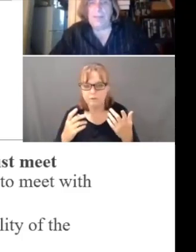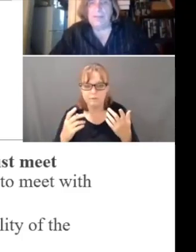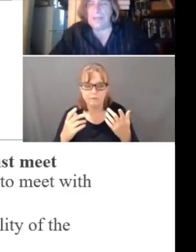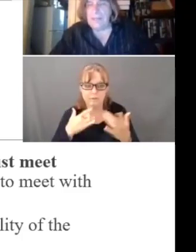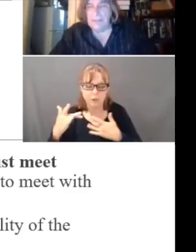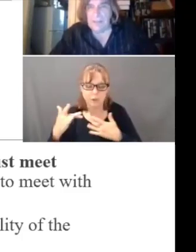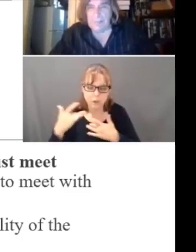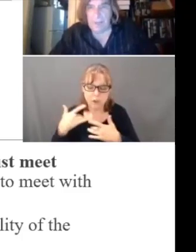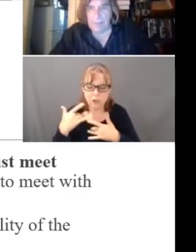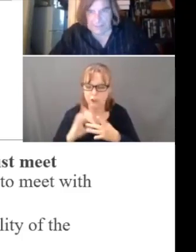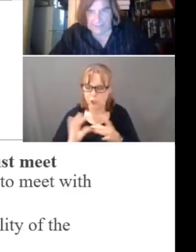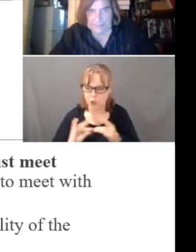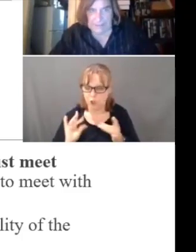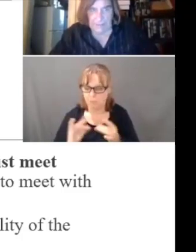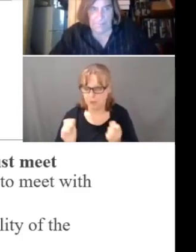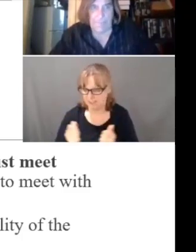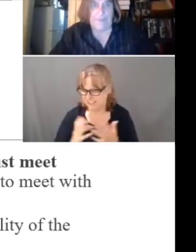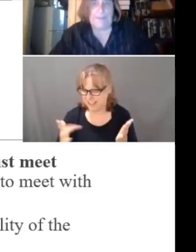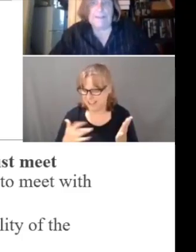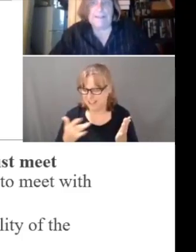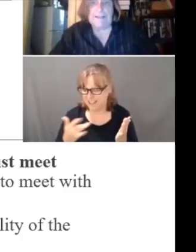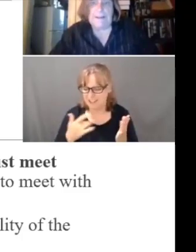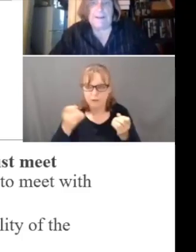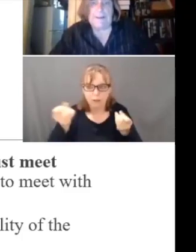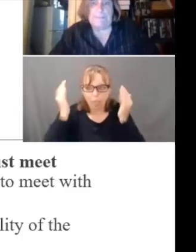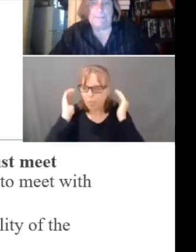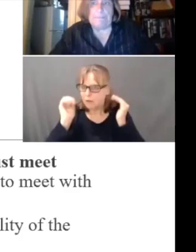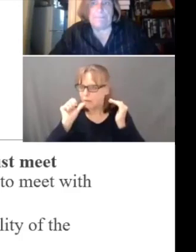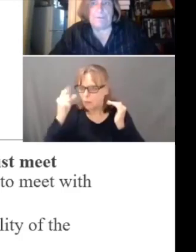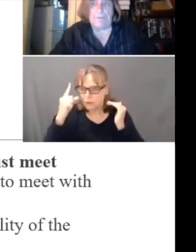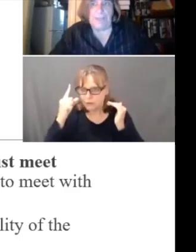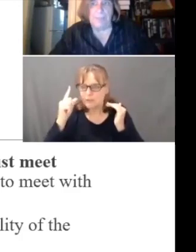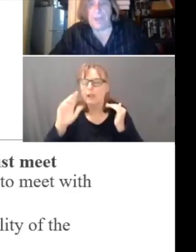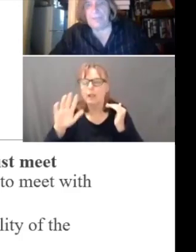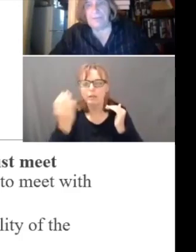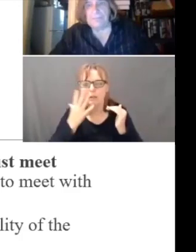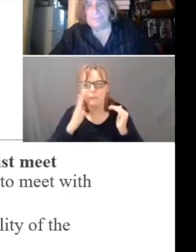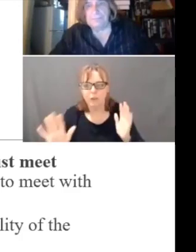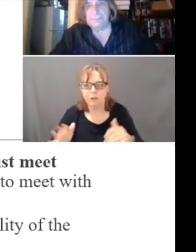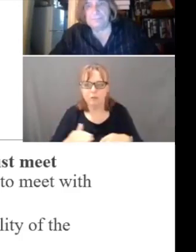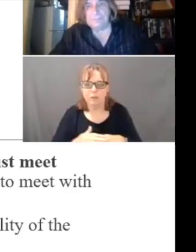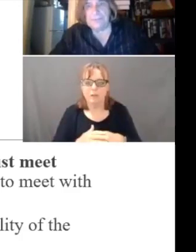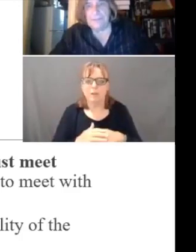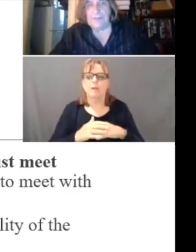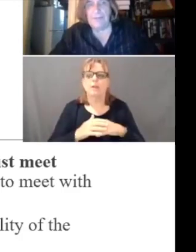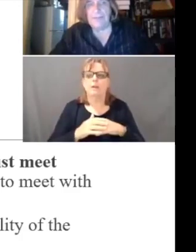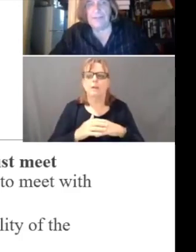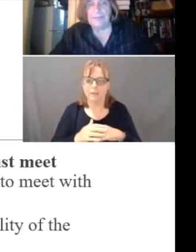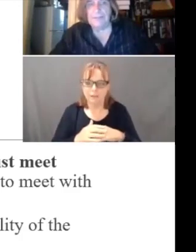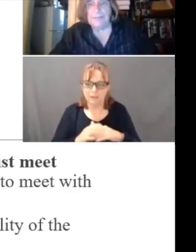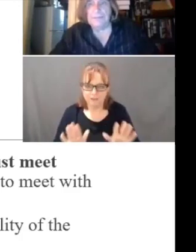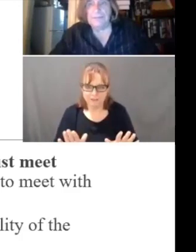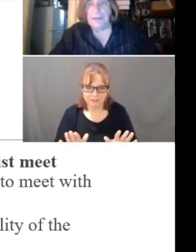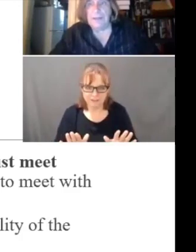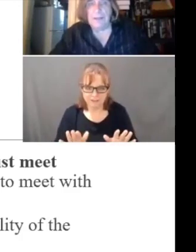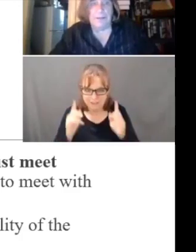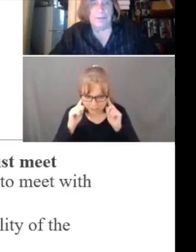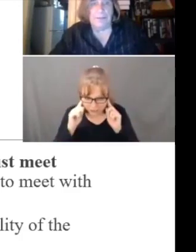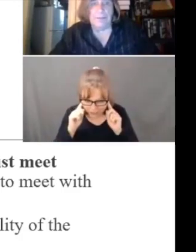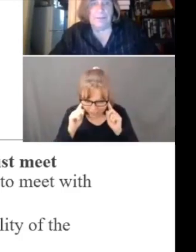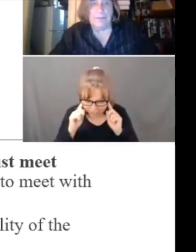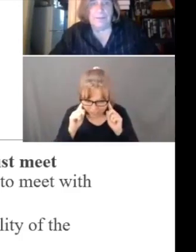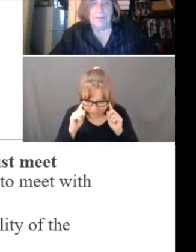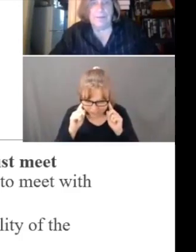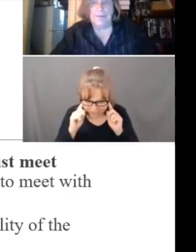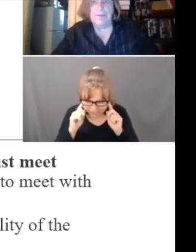comments, anything that I'm not making clear. So, I'll take a breath. Hearing nothing. Thanks, Walter.